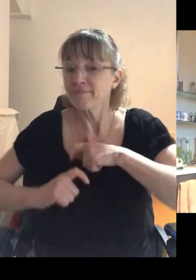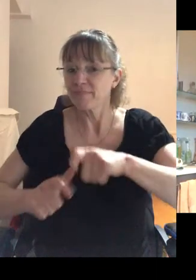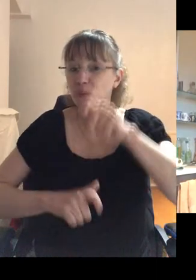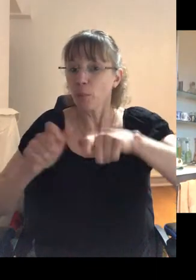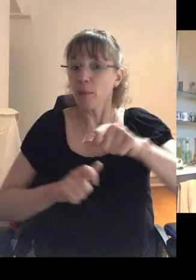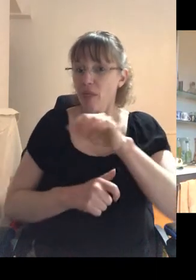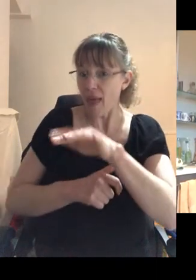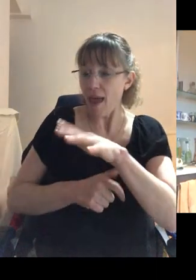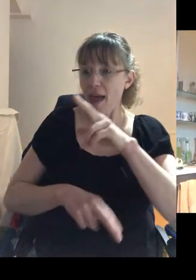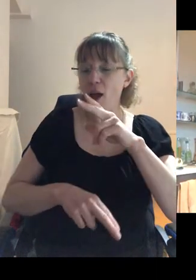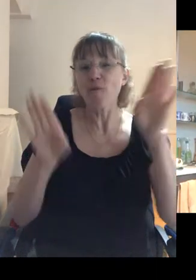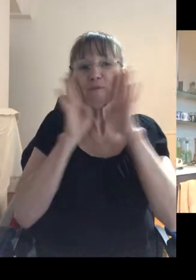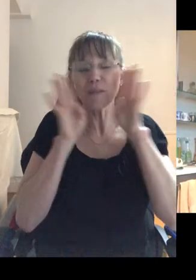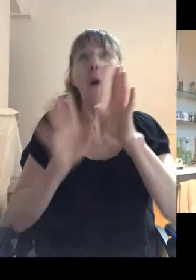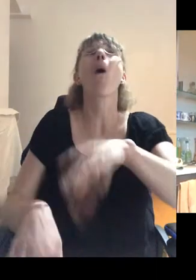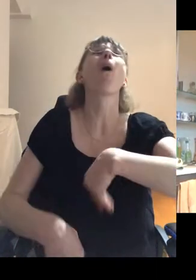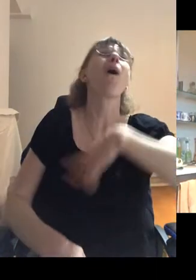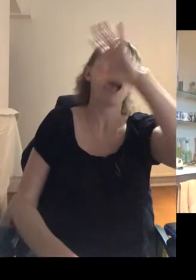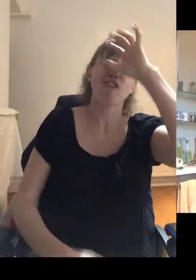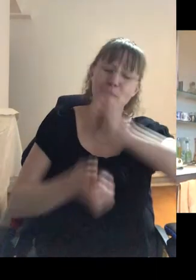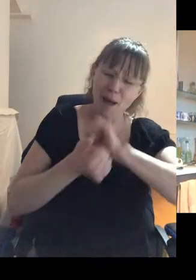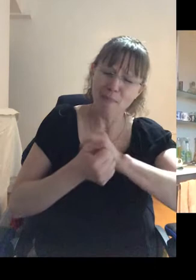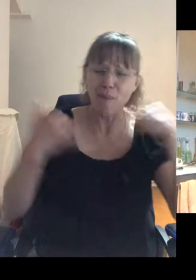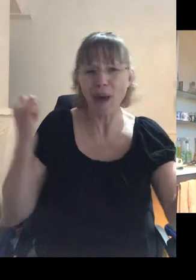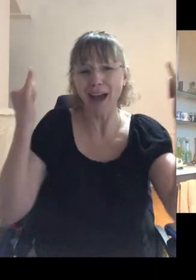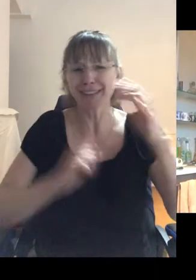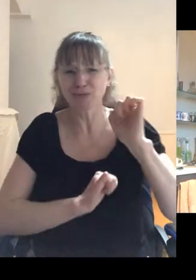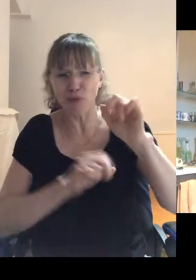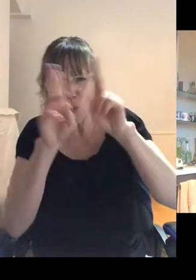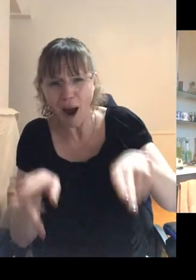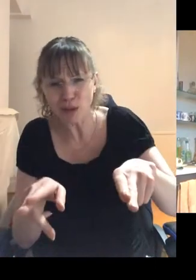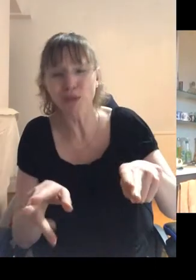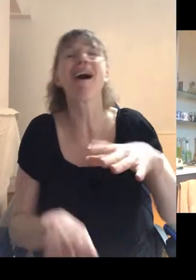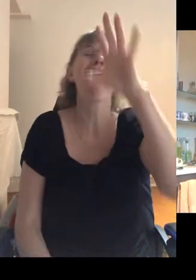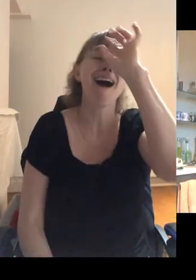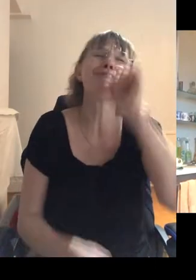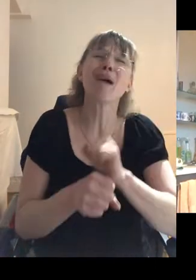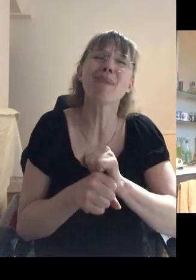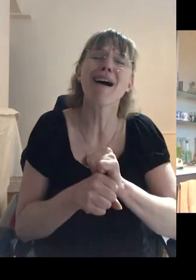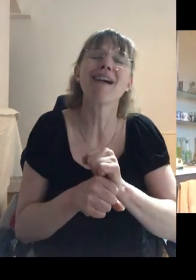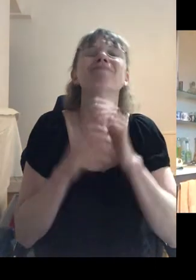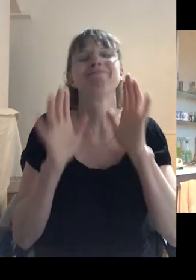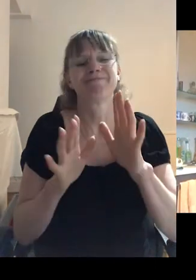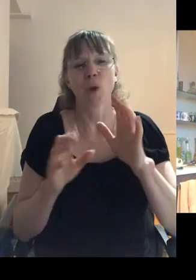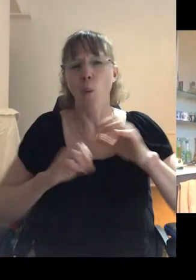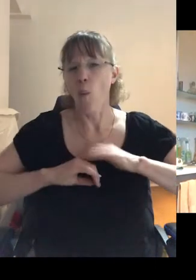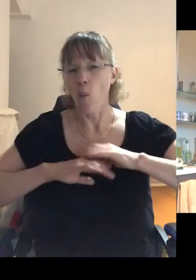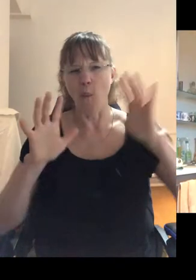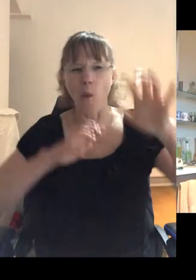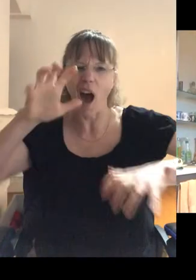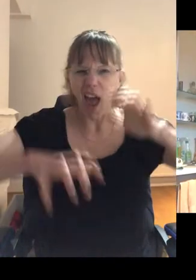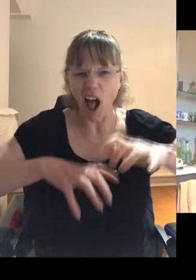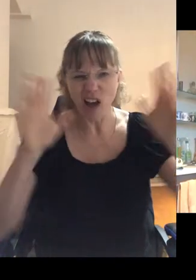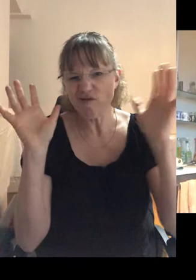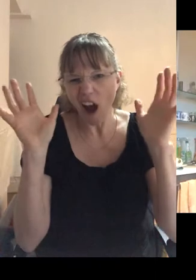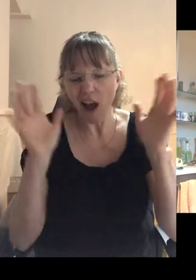Facebook today. I can touch and they go, Oh, I remember those parties in Balaam. Um, and so, yeah, it was, it was a wild time. We